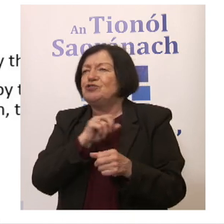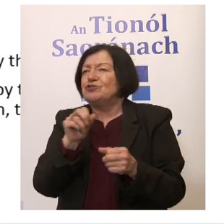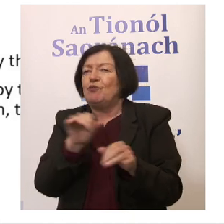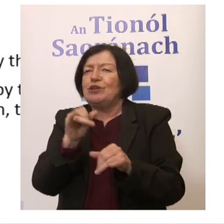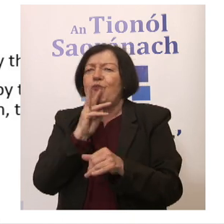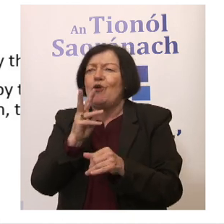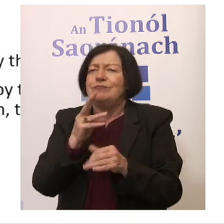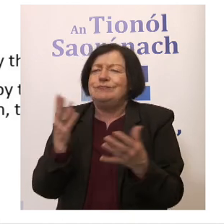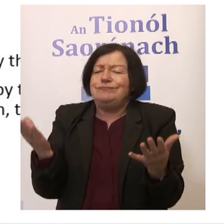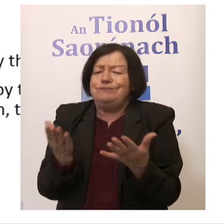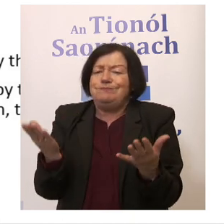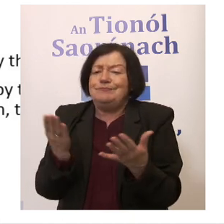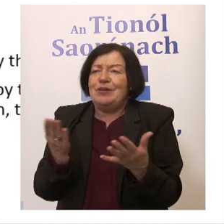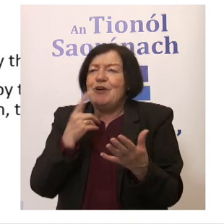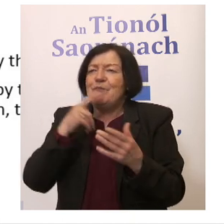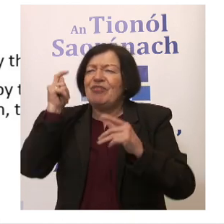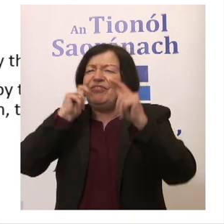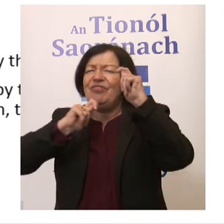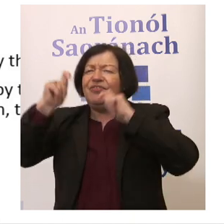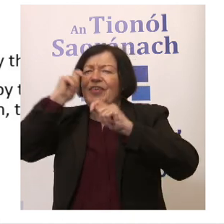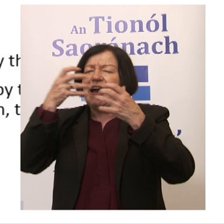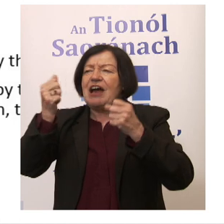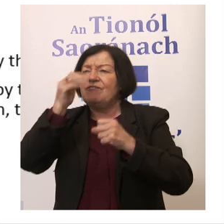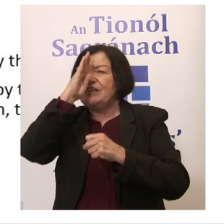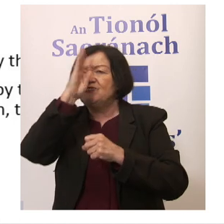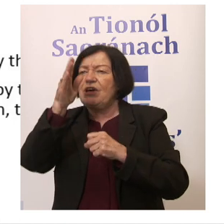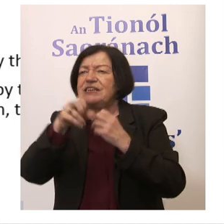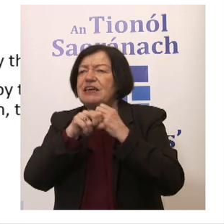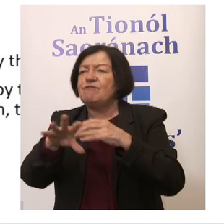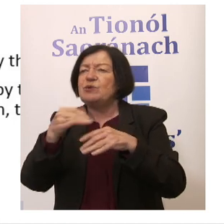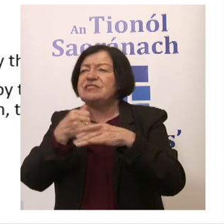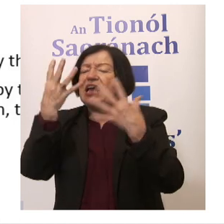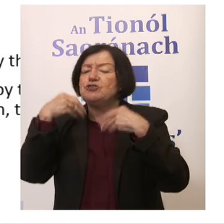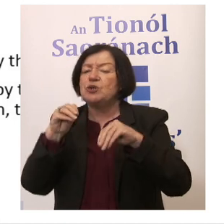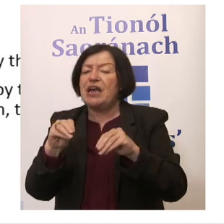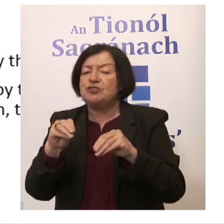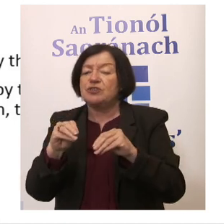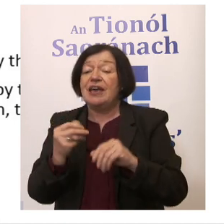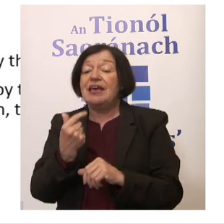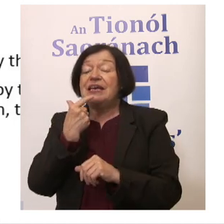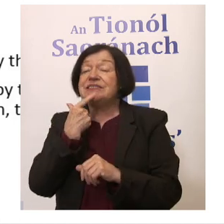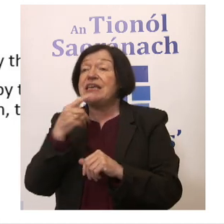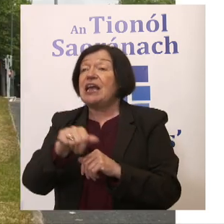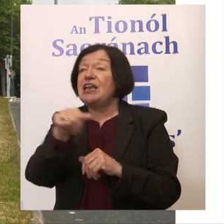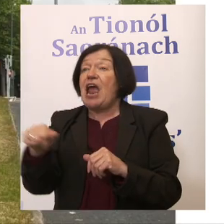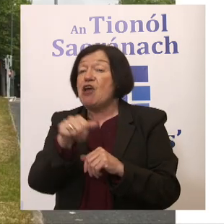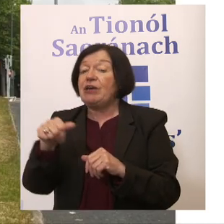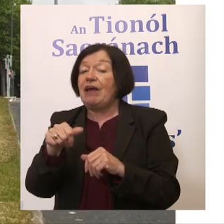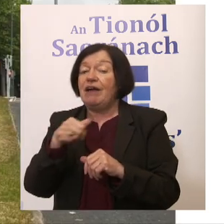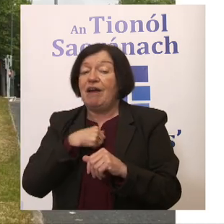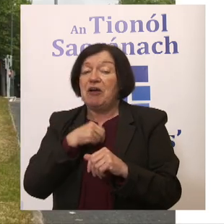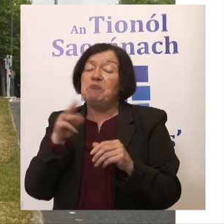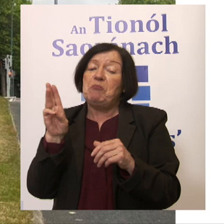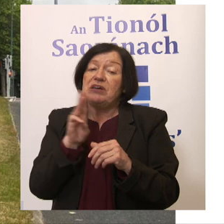wish to use. But to think about that as a way of having a direct influence within education. A second area where I think we might, and I'm